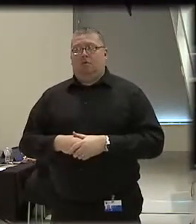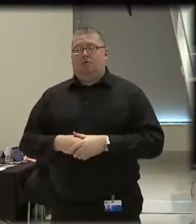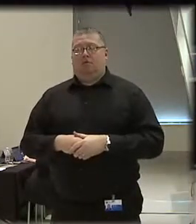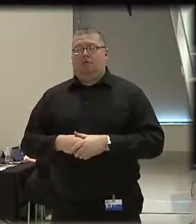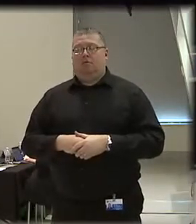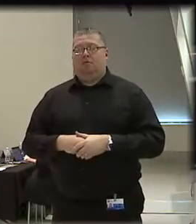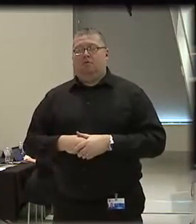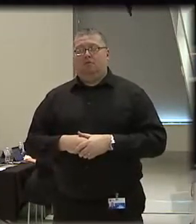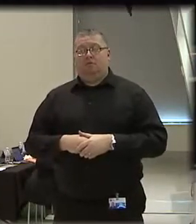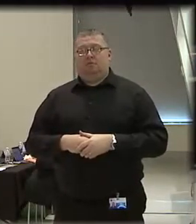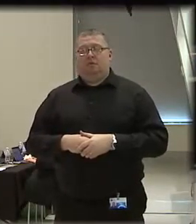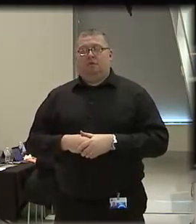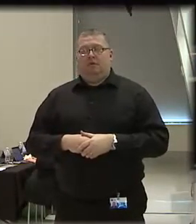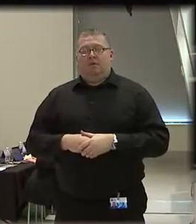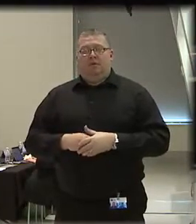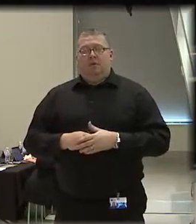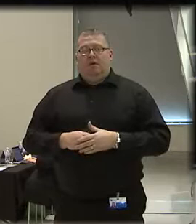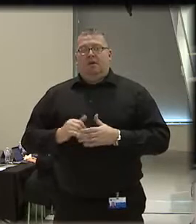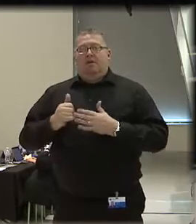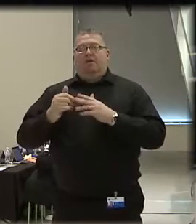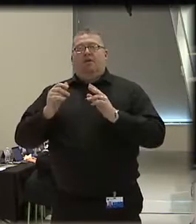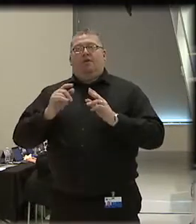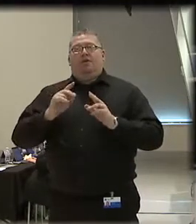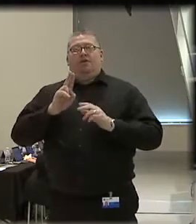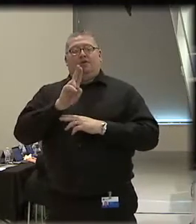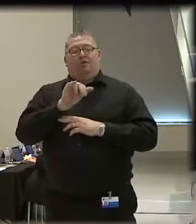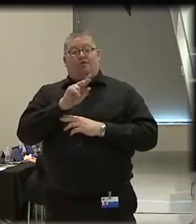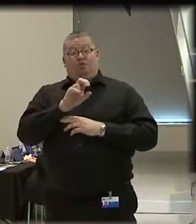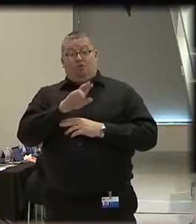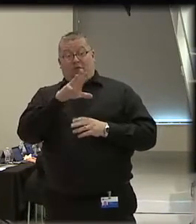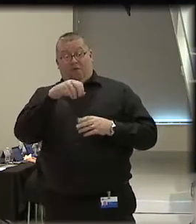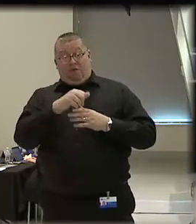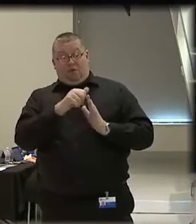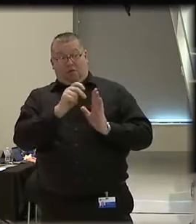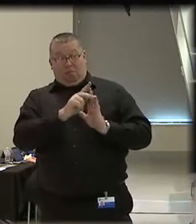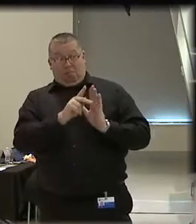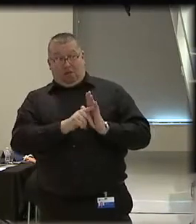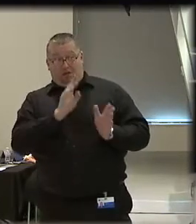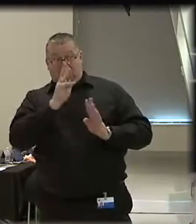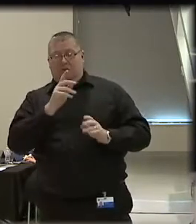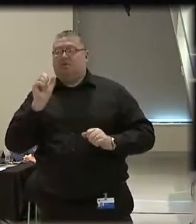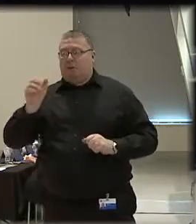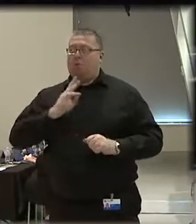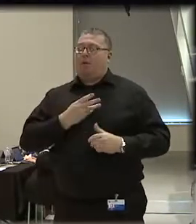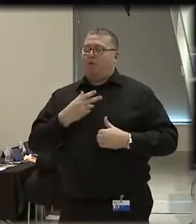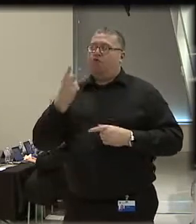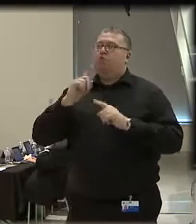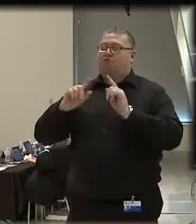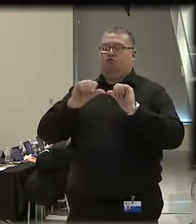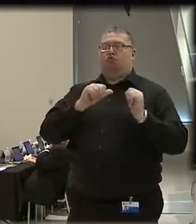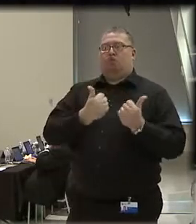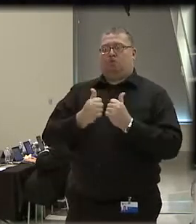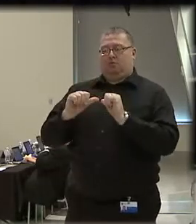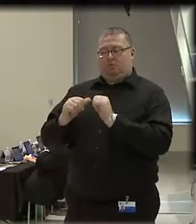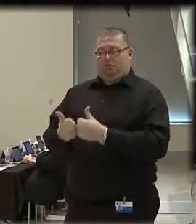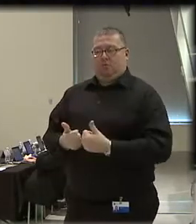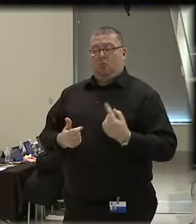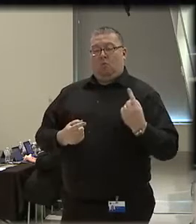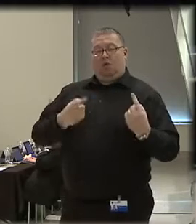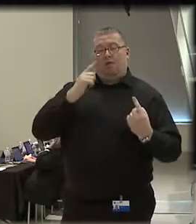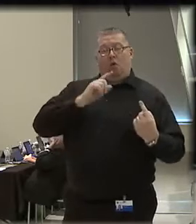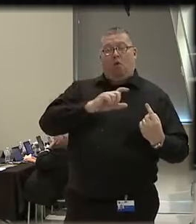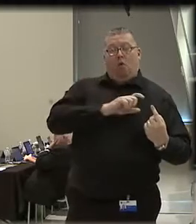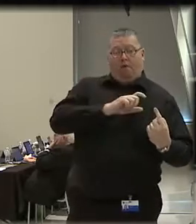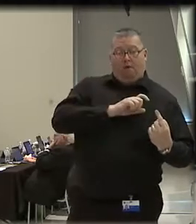The first question was, was the union involved in our policy development? And yes, we have two different associations, one for the line officer, and then for the